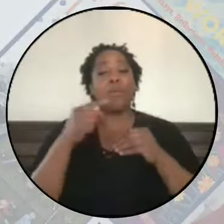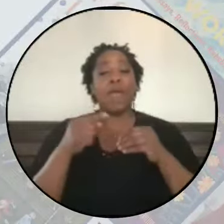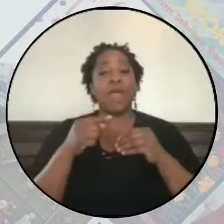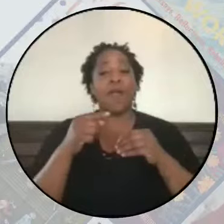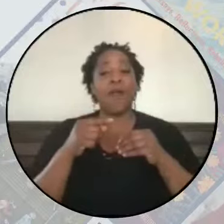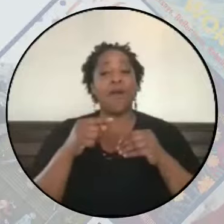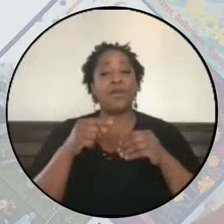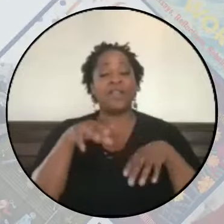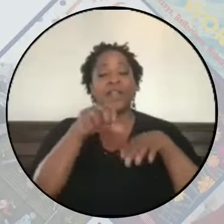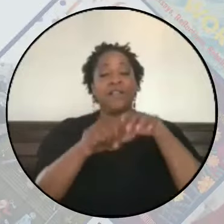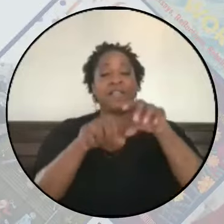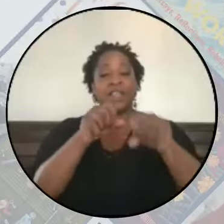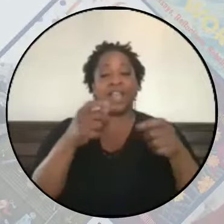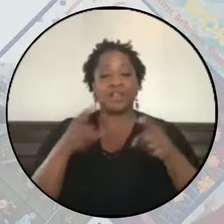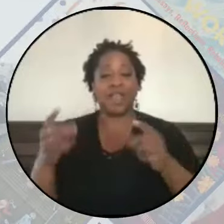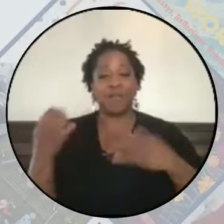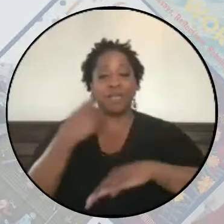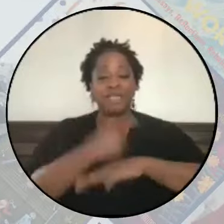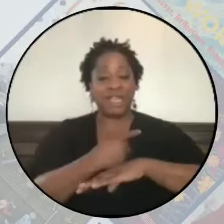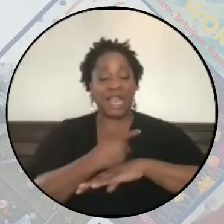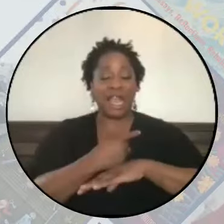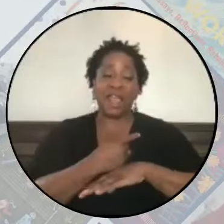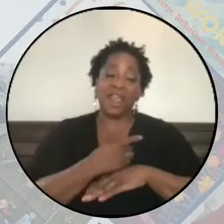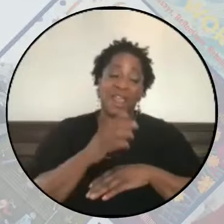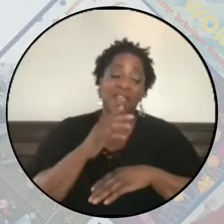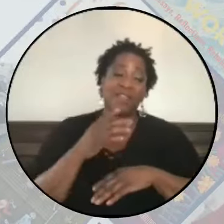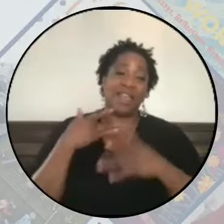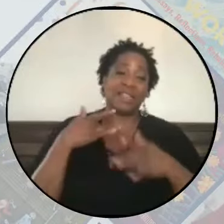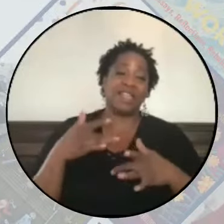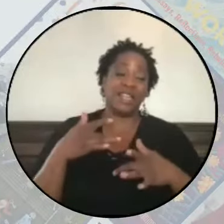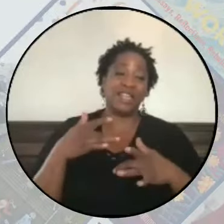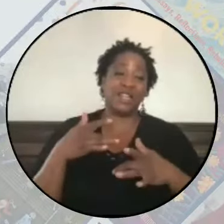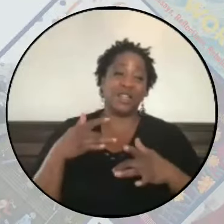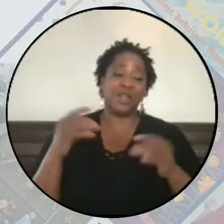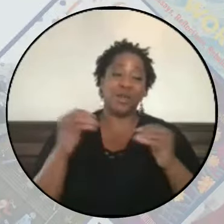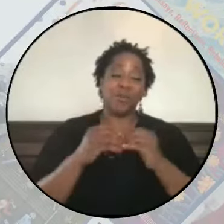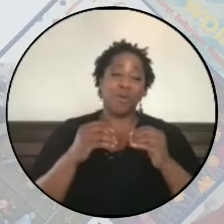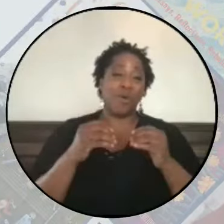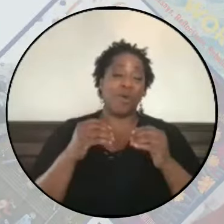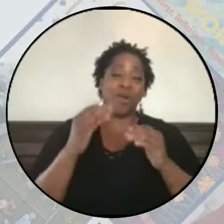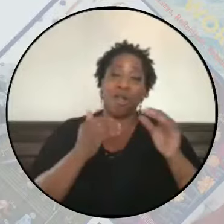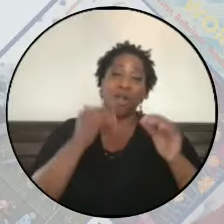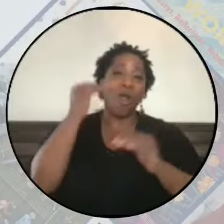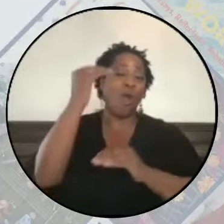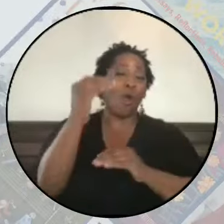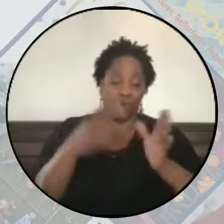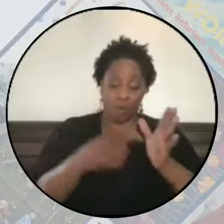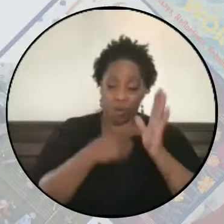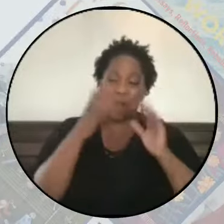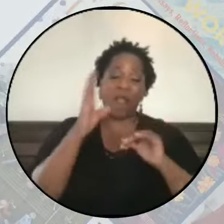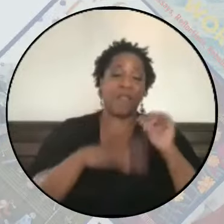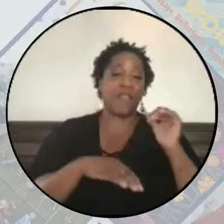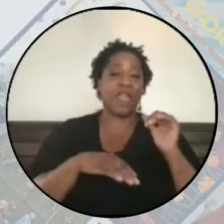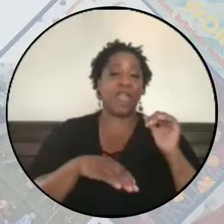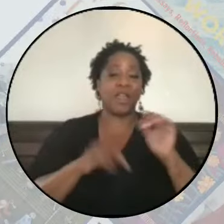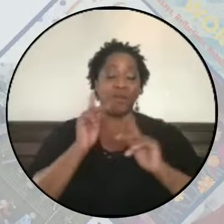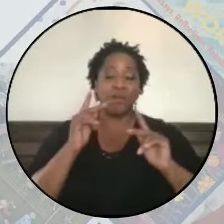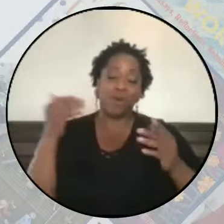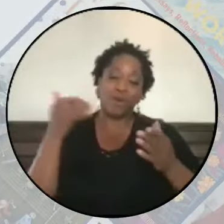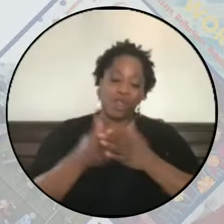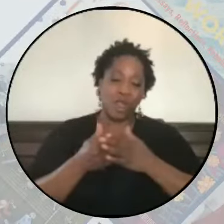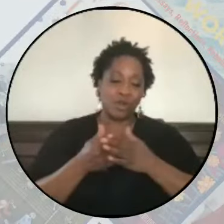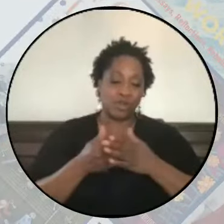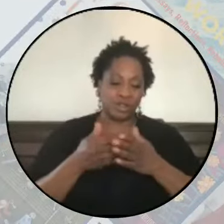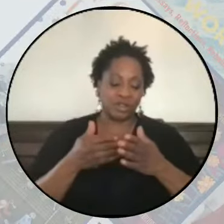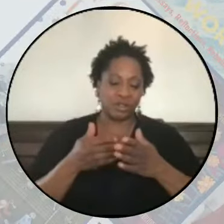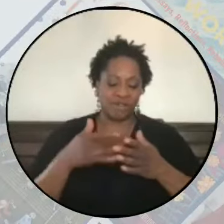attacks that are going down right now that are probably more over the top than any of us even, even those really close to it,